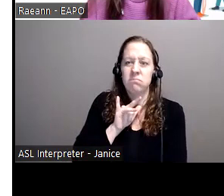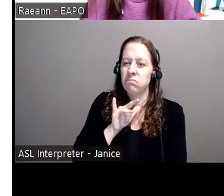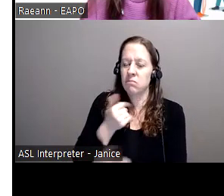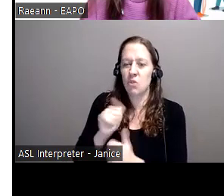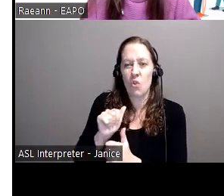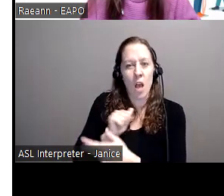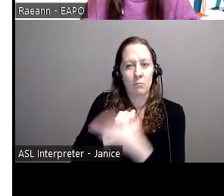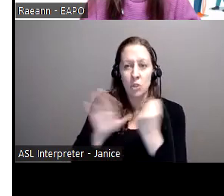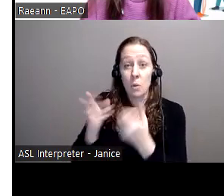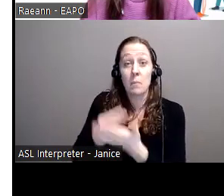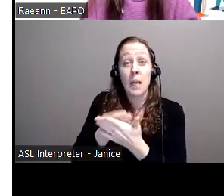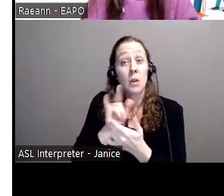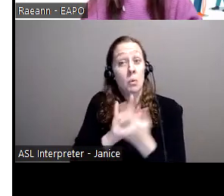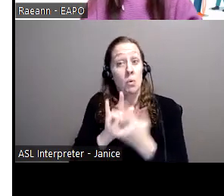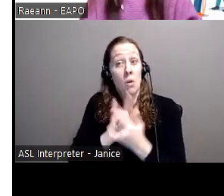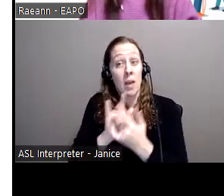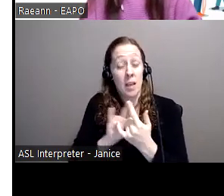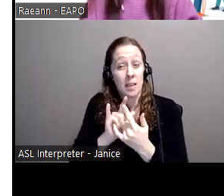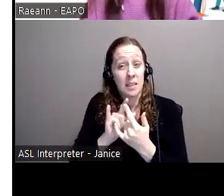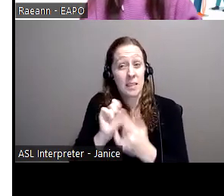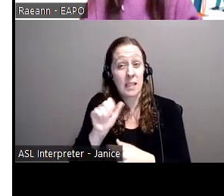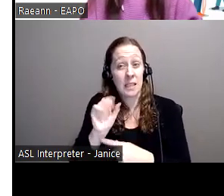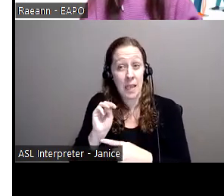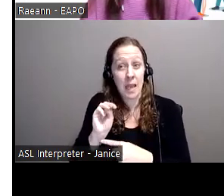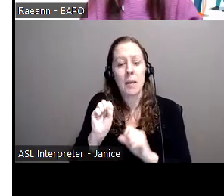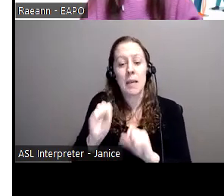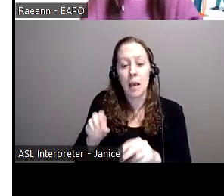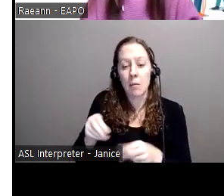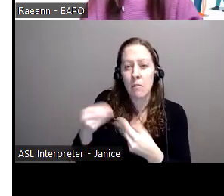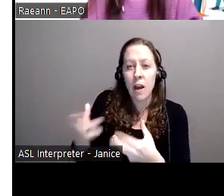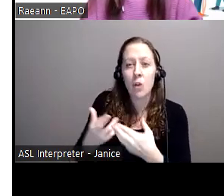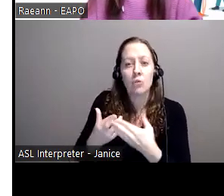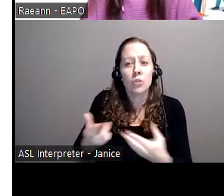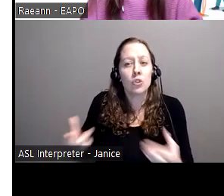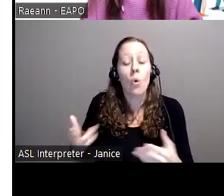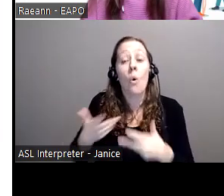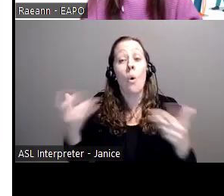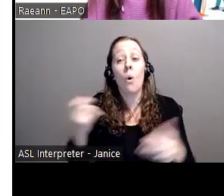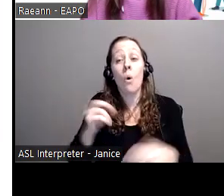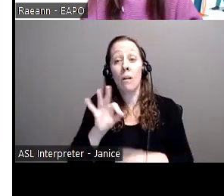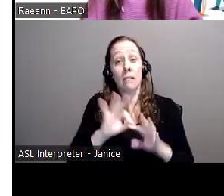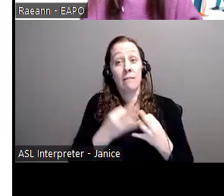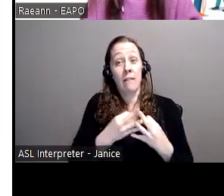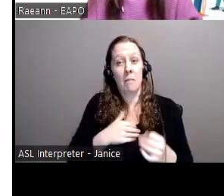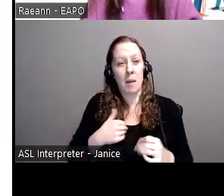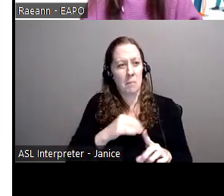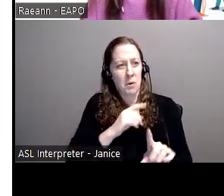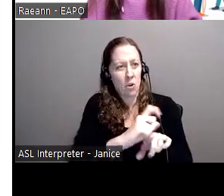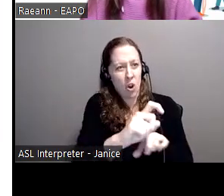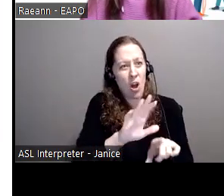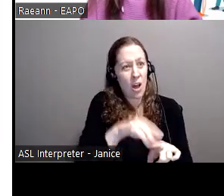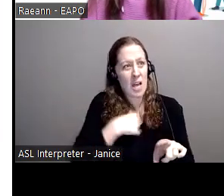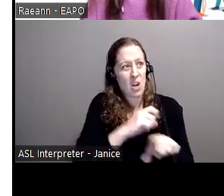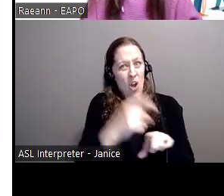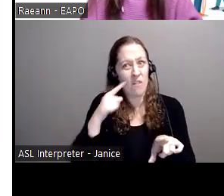with a romance scam, we can give them resources or, you know, if it's family member calling on behalf of the victim,